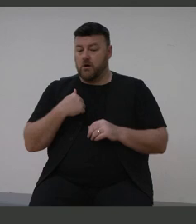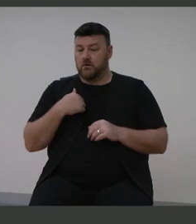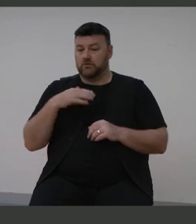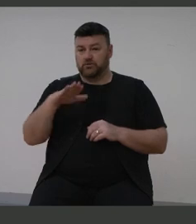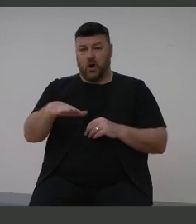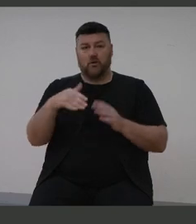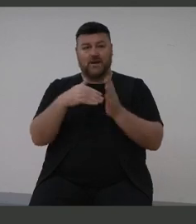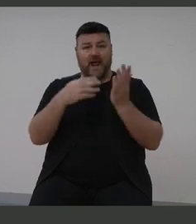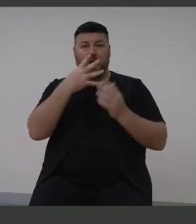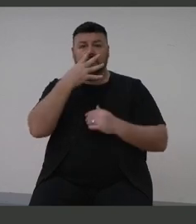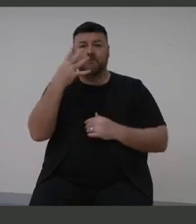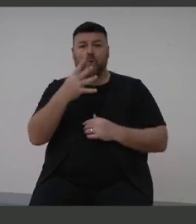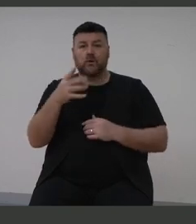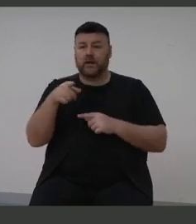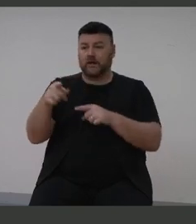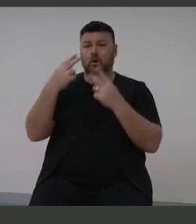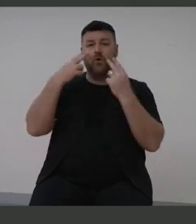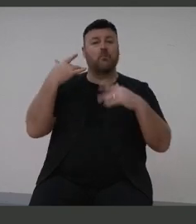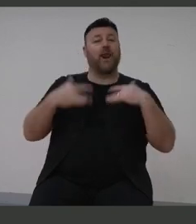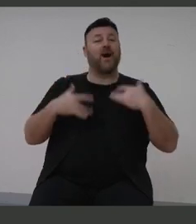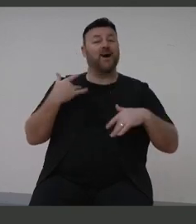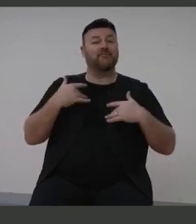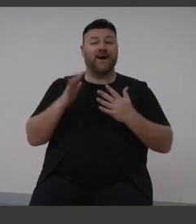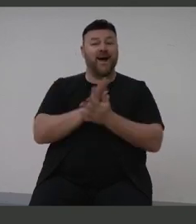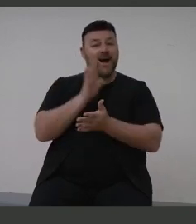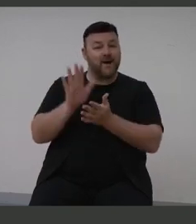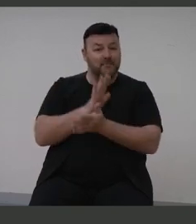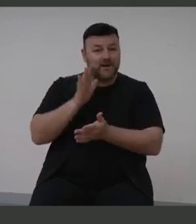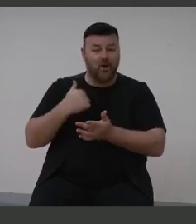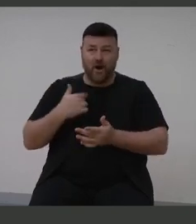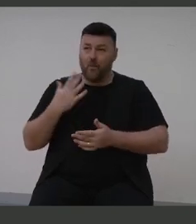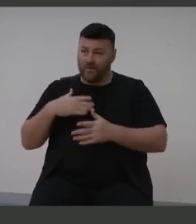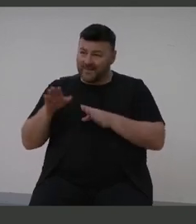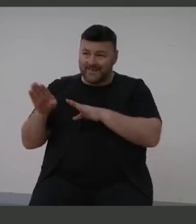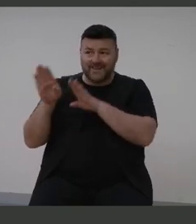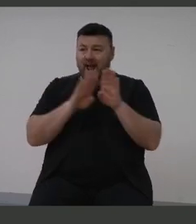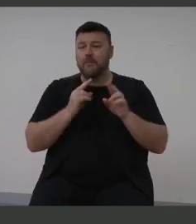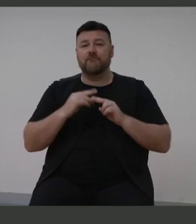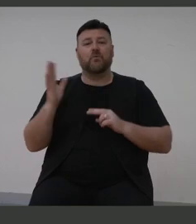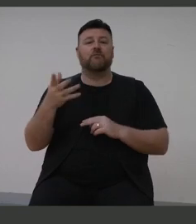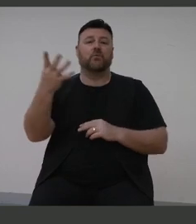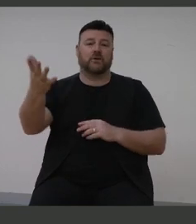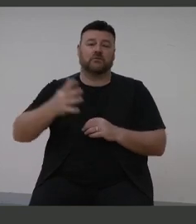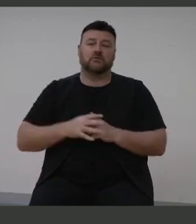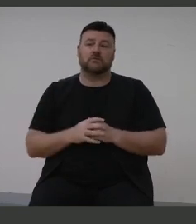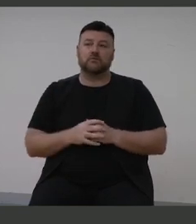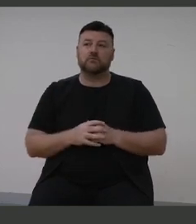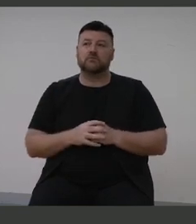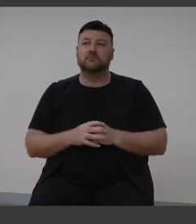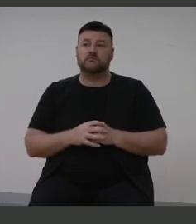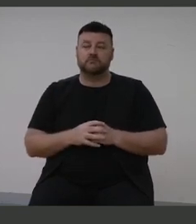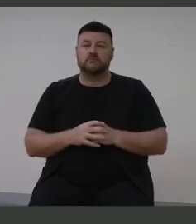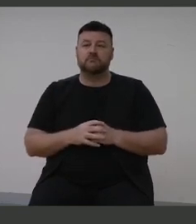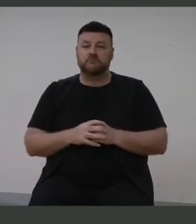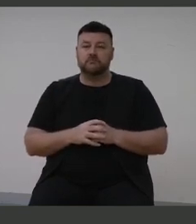happy life, I want to make sure that every kid and every adult will have that same opportunity. Great. And, Brett, can we share who some of the other WHO World Hearing